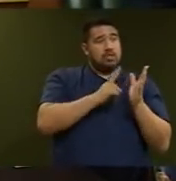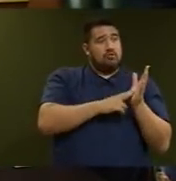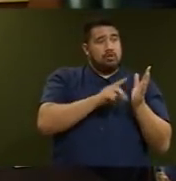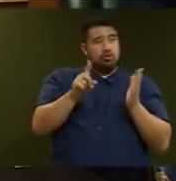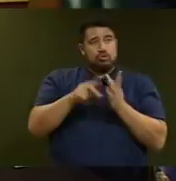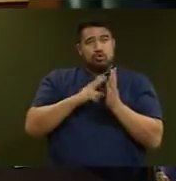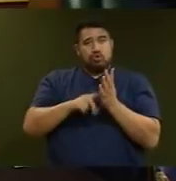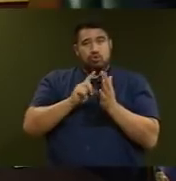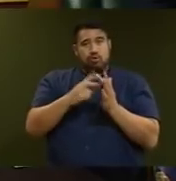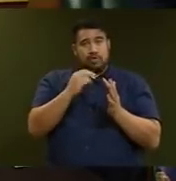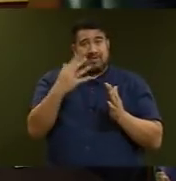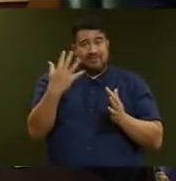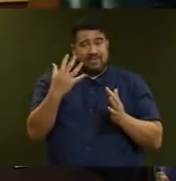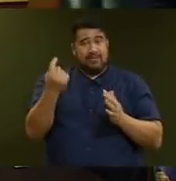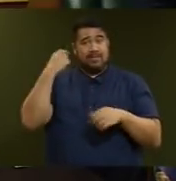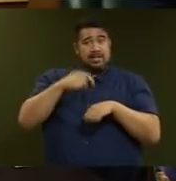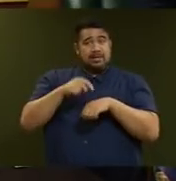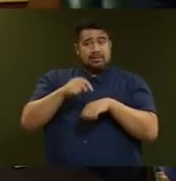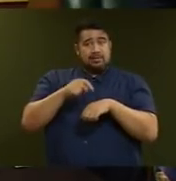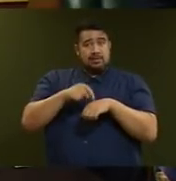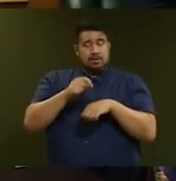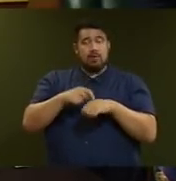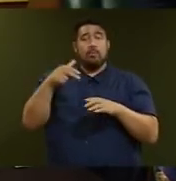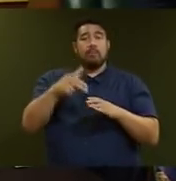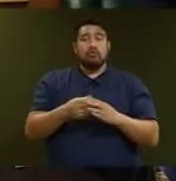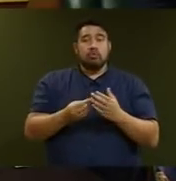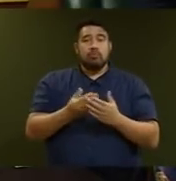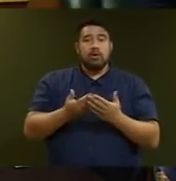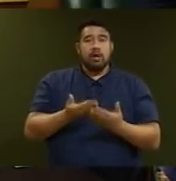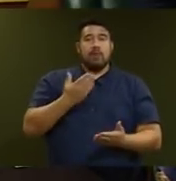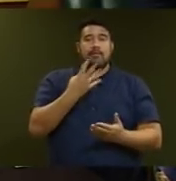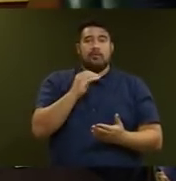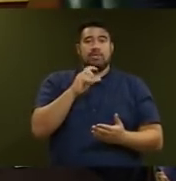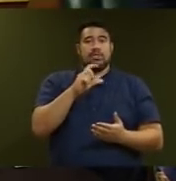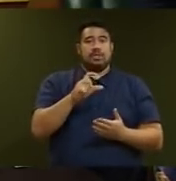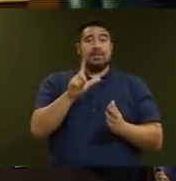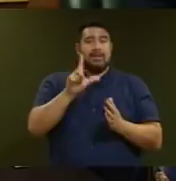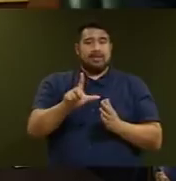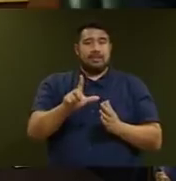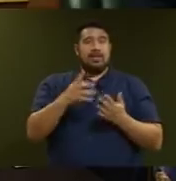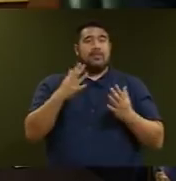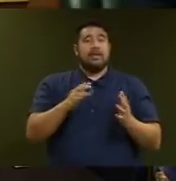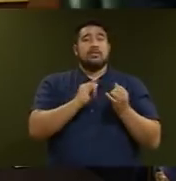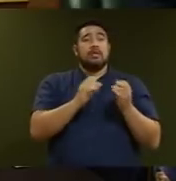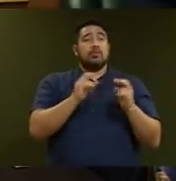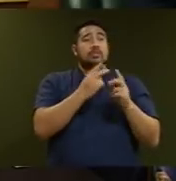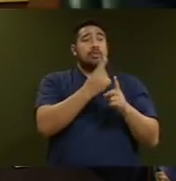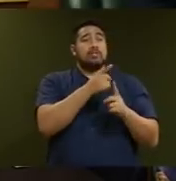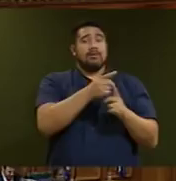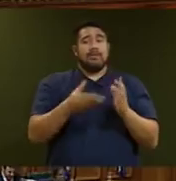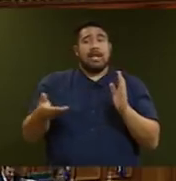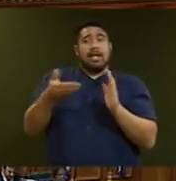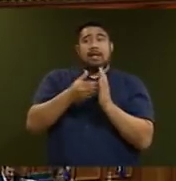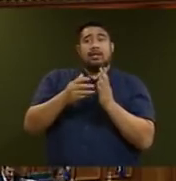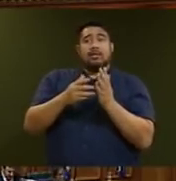prices increased by $0.40 a litre but then Minister Simon Bridges went ahead with an excise increase in July?